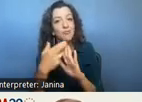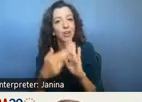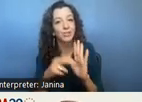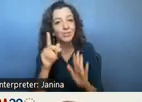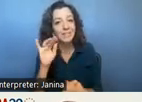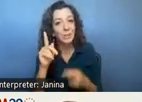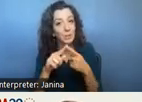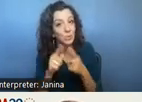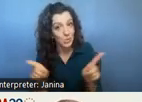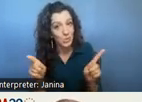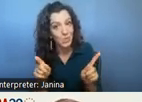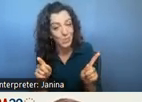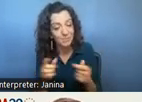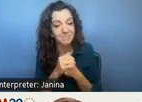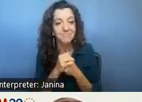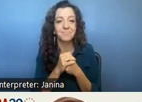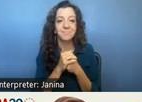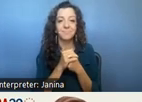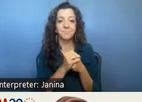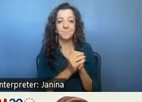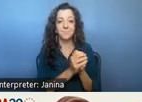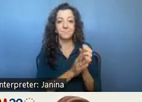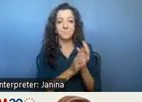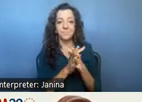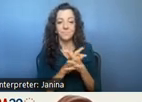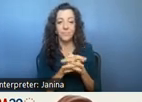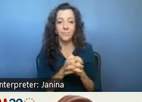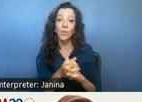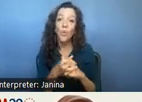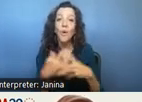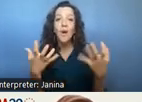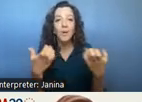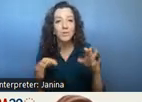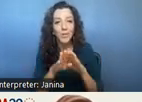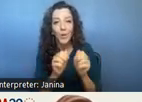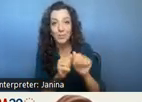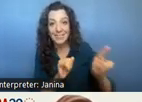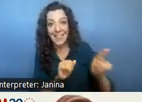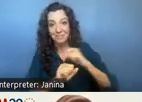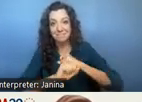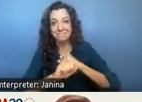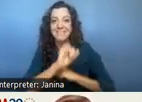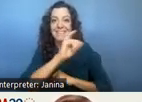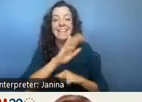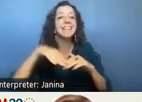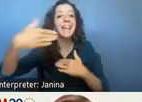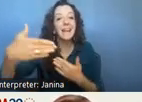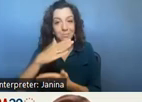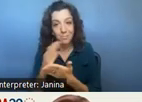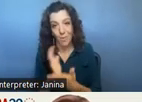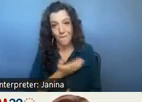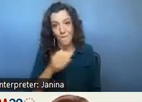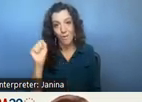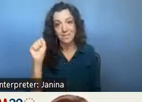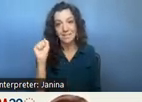we get the registration information out um and so i wanted to close with that that that's the next step in our stakeholder process but in the